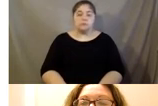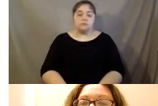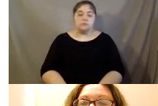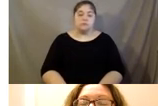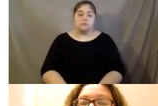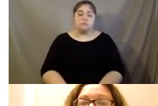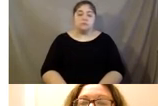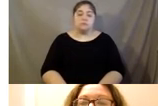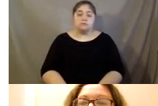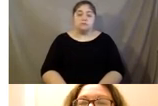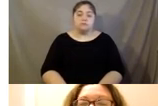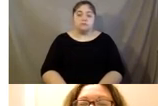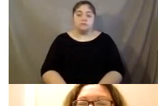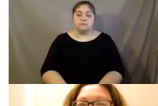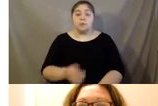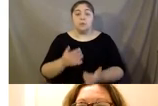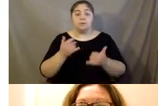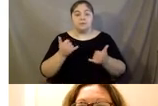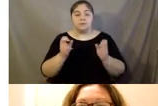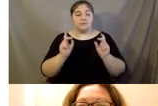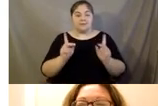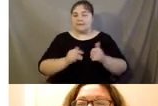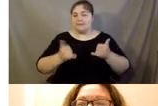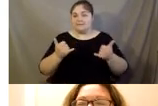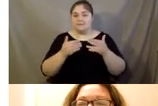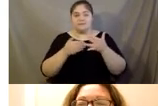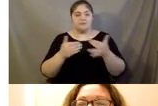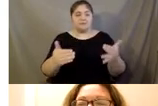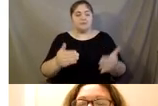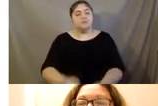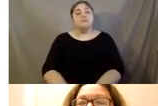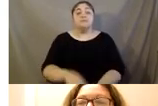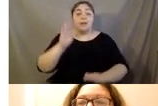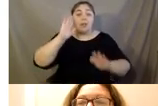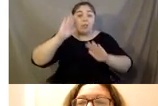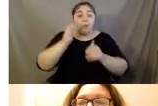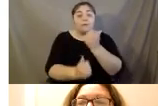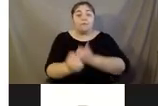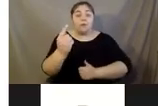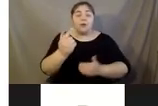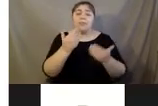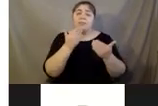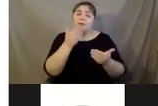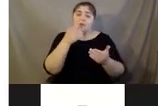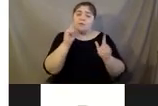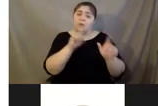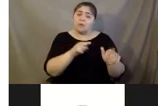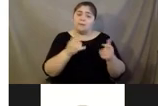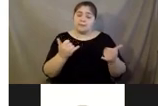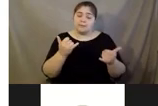I was muted. I'm sorry. Hi, everyone. Thank you for being here with us today.